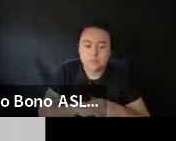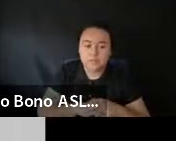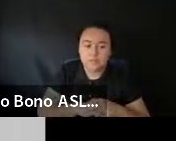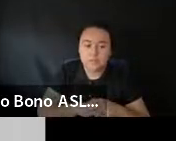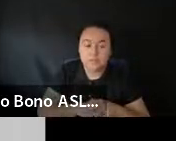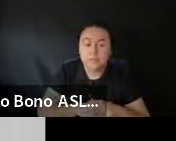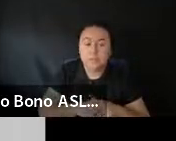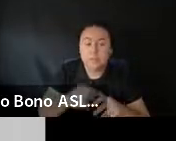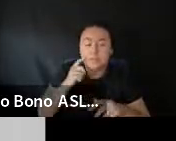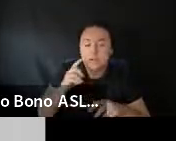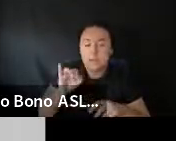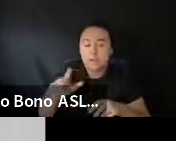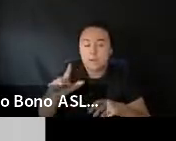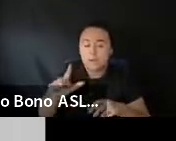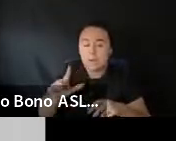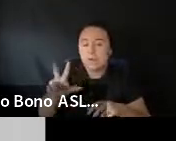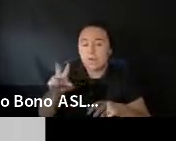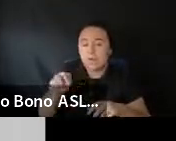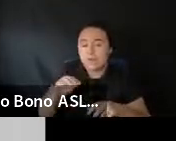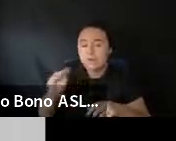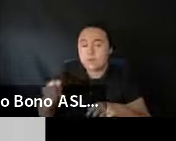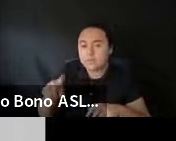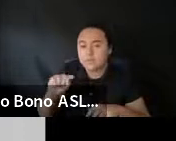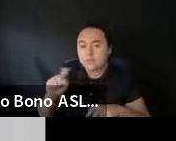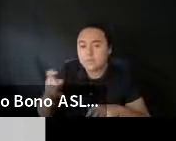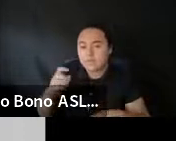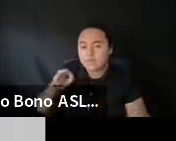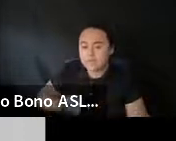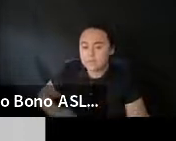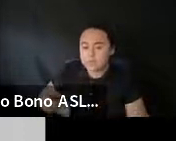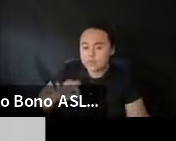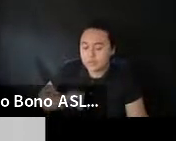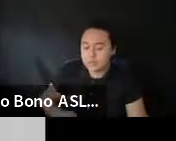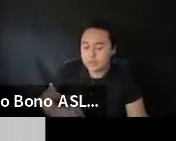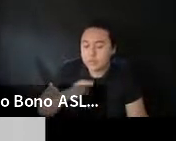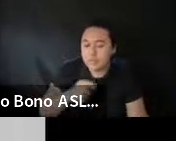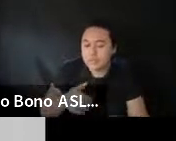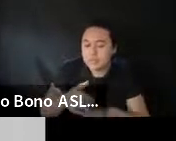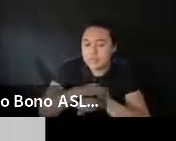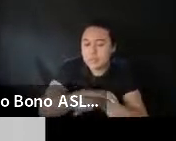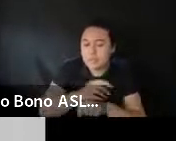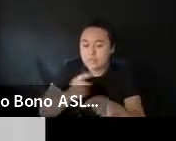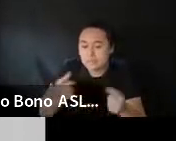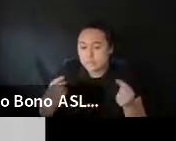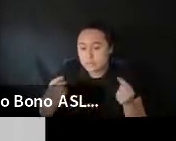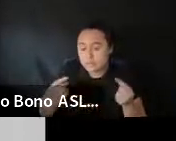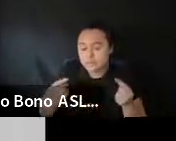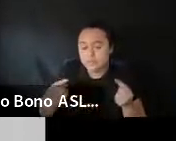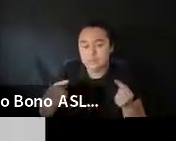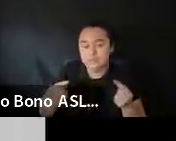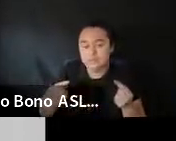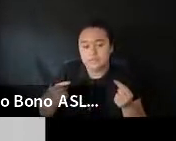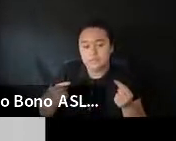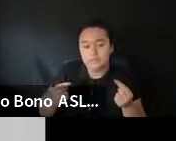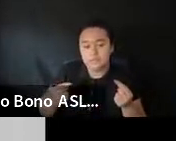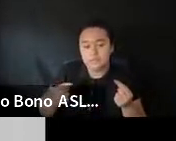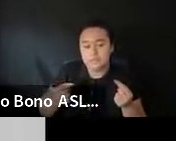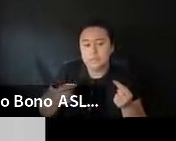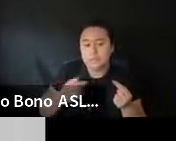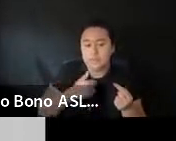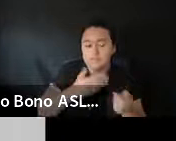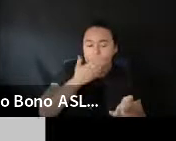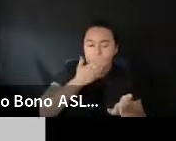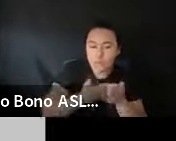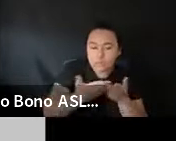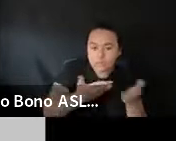a 30% tax credit. And what that covers. Is. Uh. One. Uh. Goods and services. Purchased